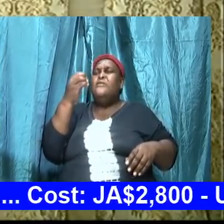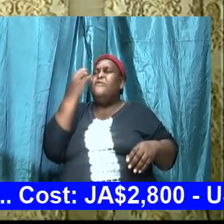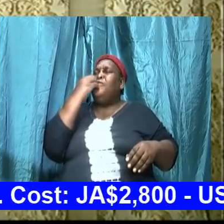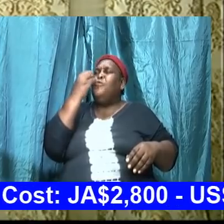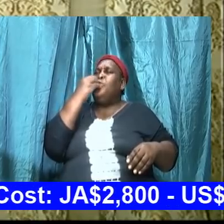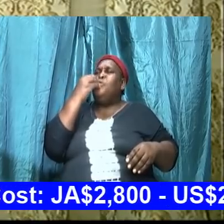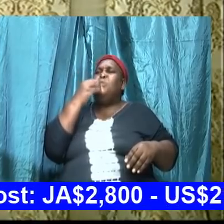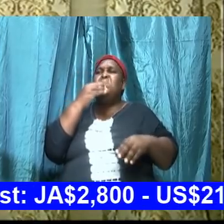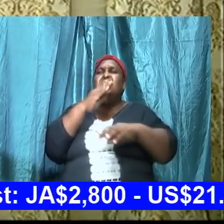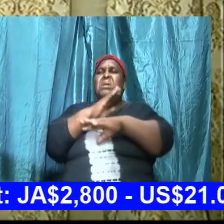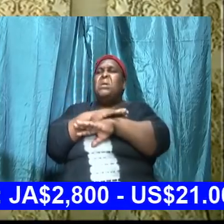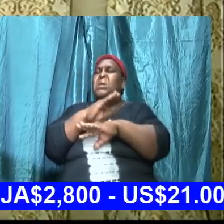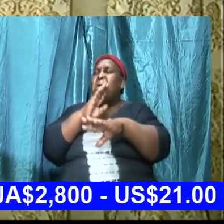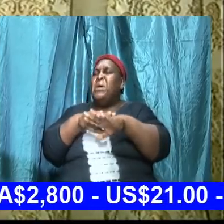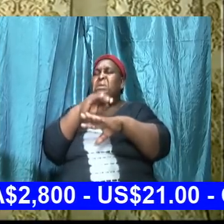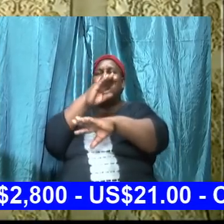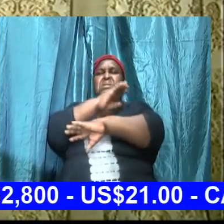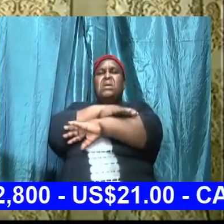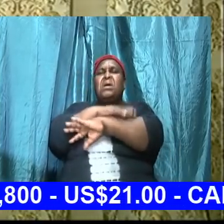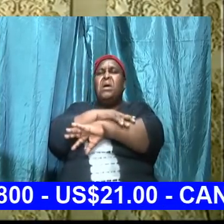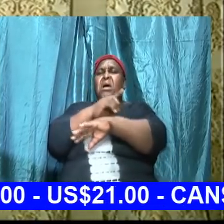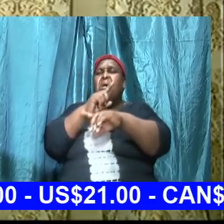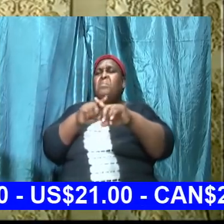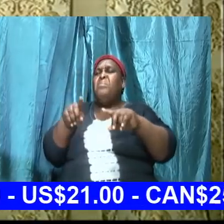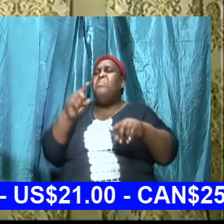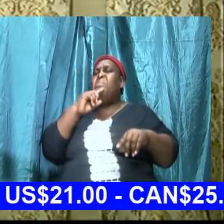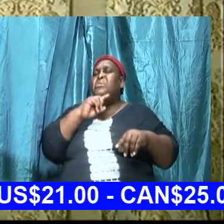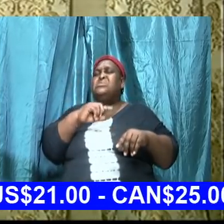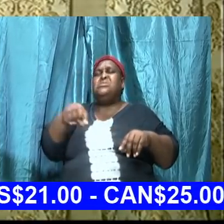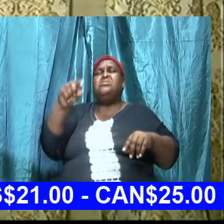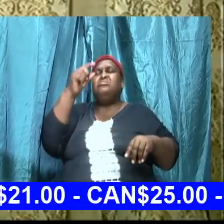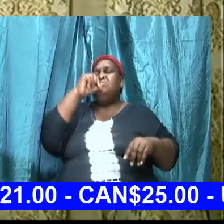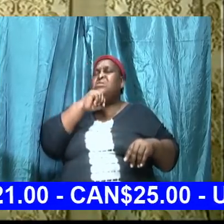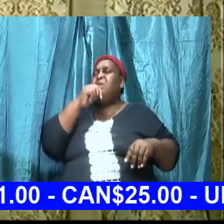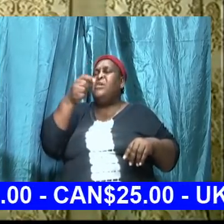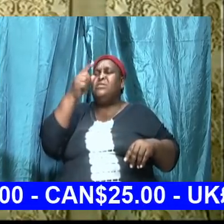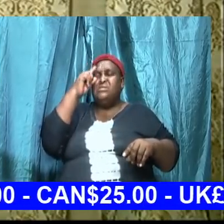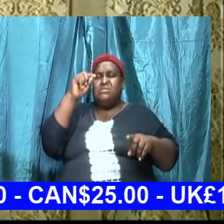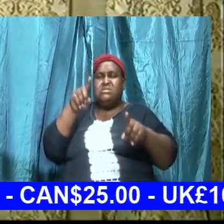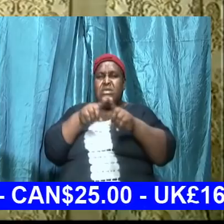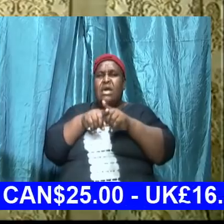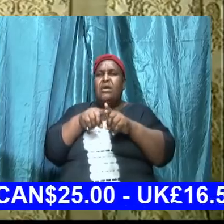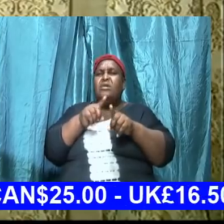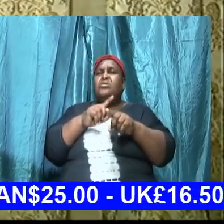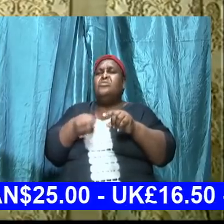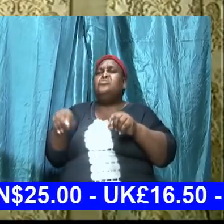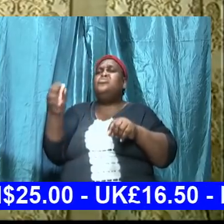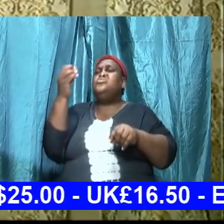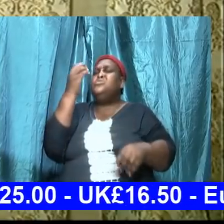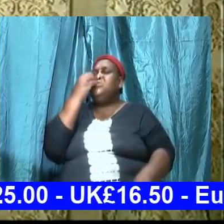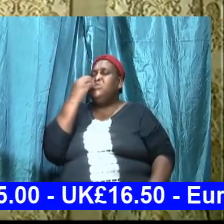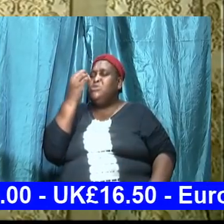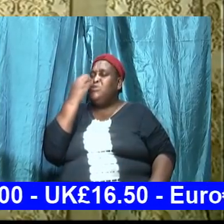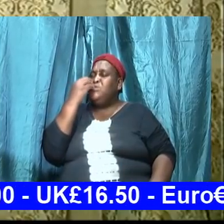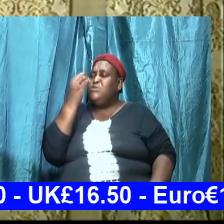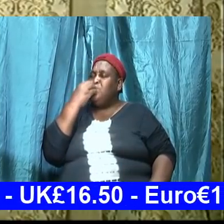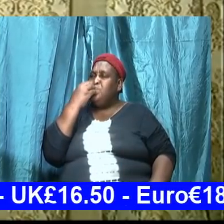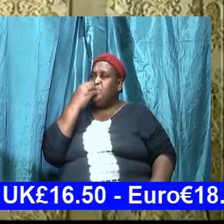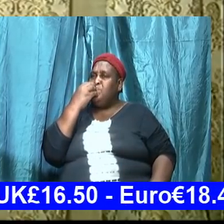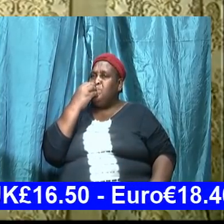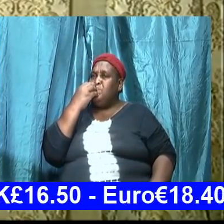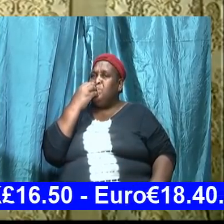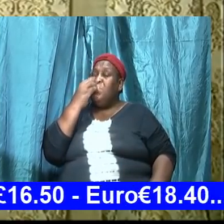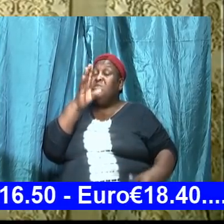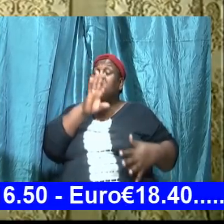eat it does not matter who you are if we are not walking in the world we are going to be